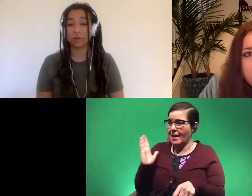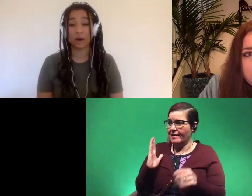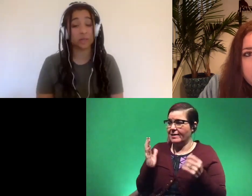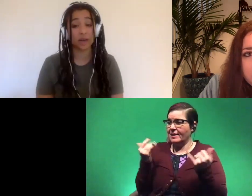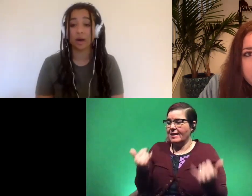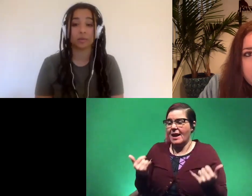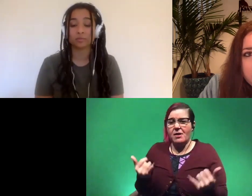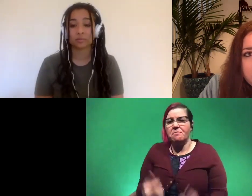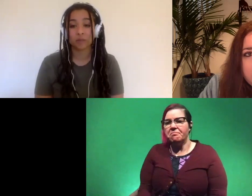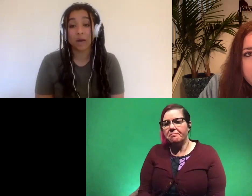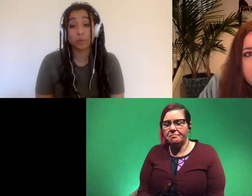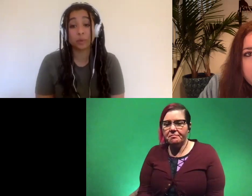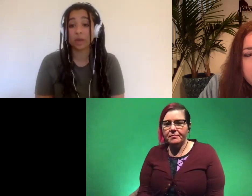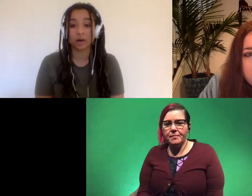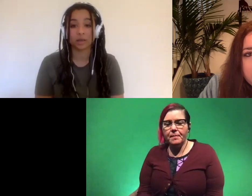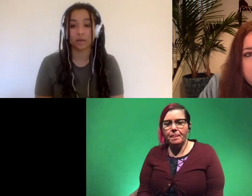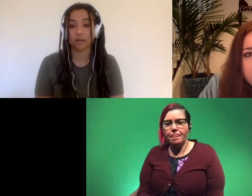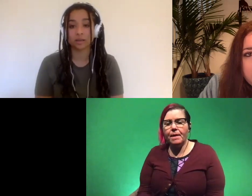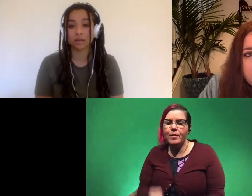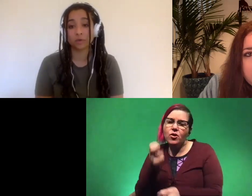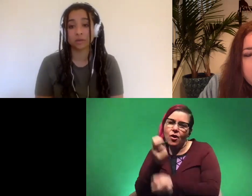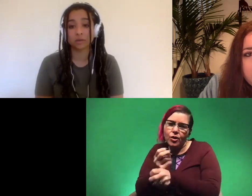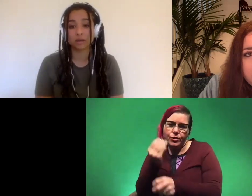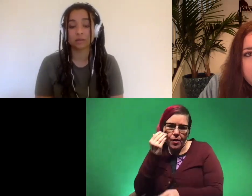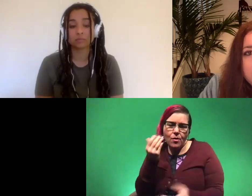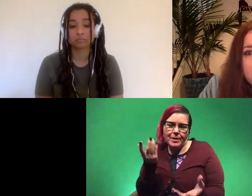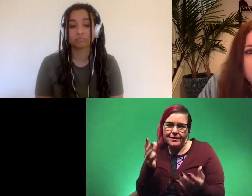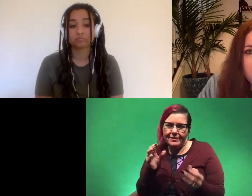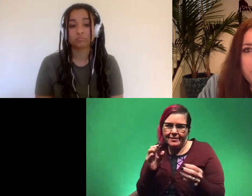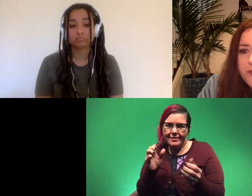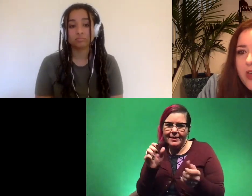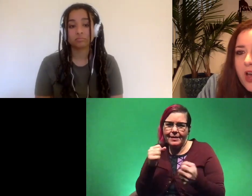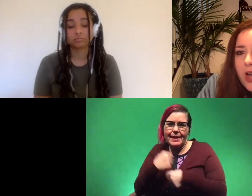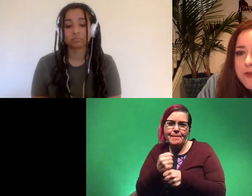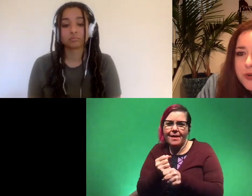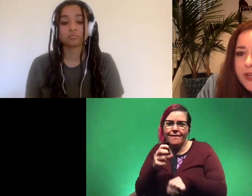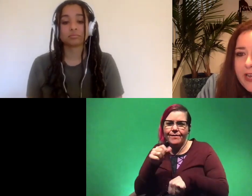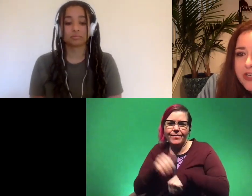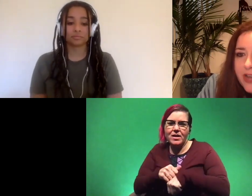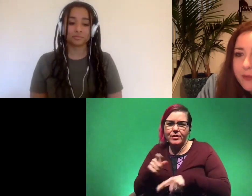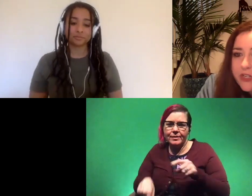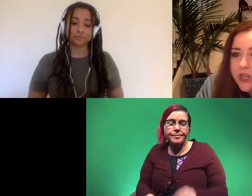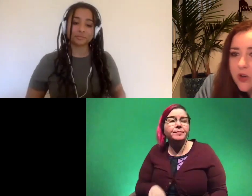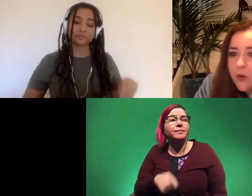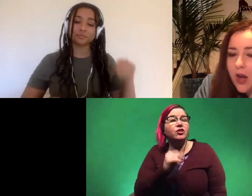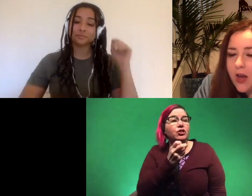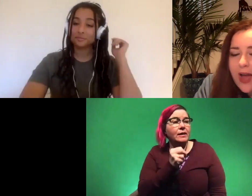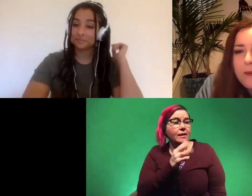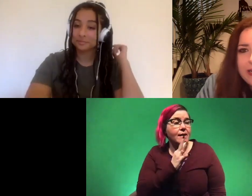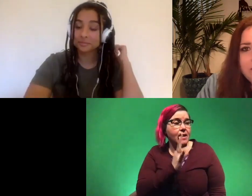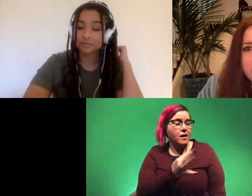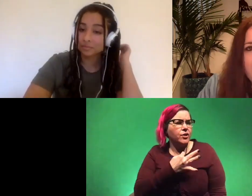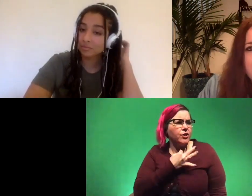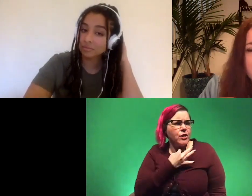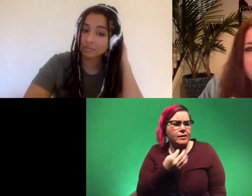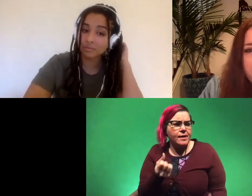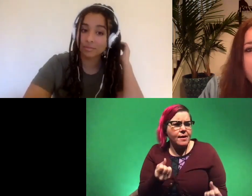probably around today i it would be really hard to tell because they don't fossilize cool um julian age nine would like to know uh how